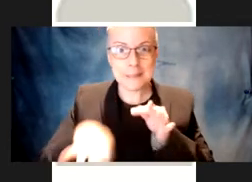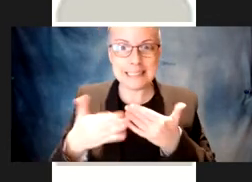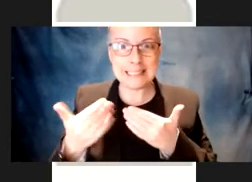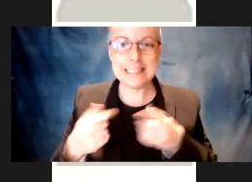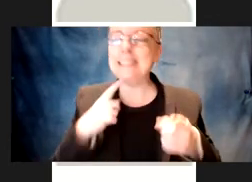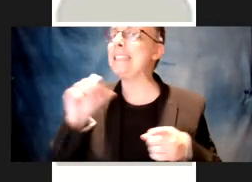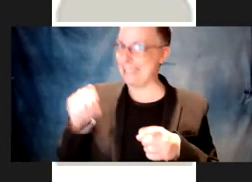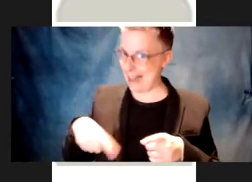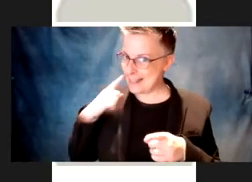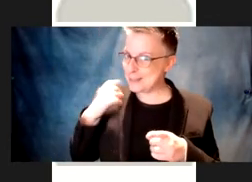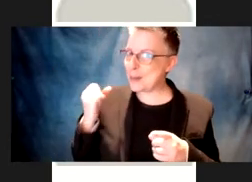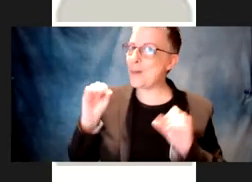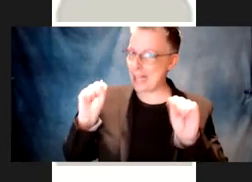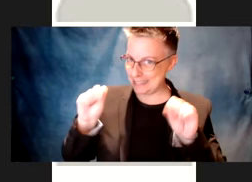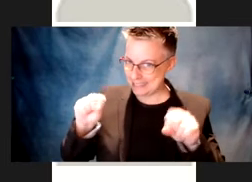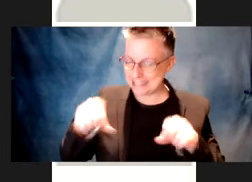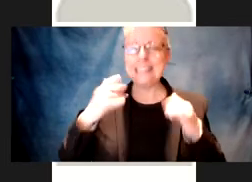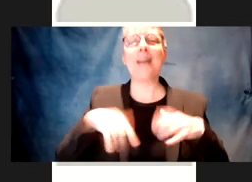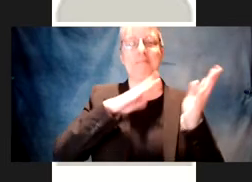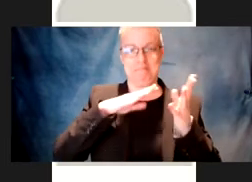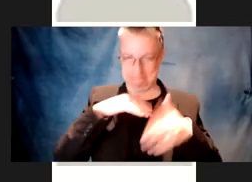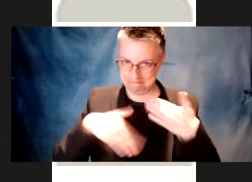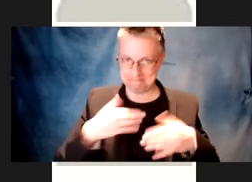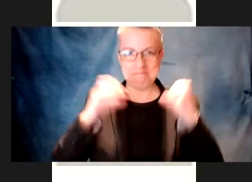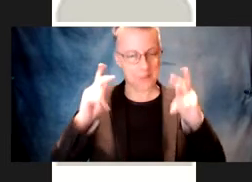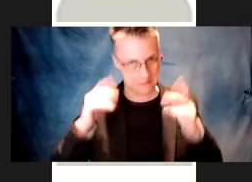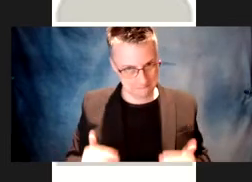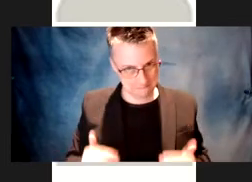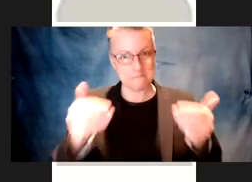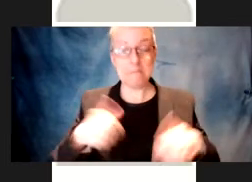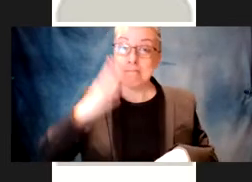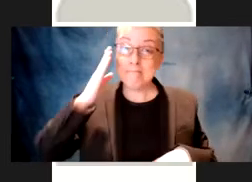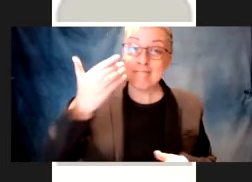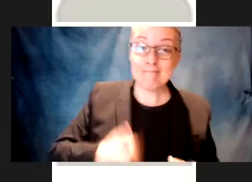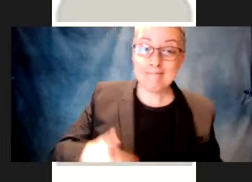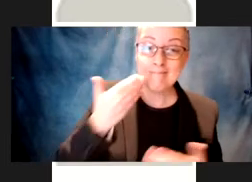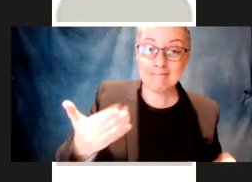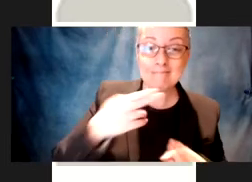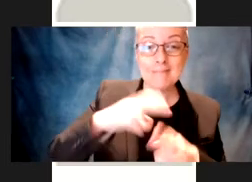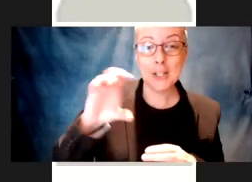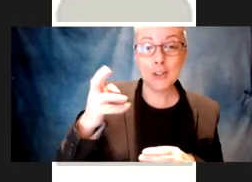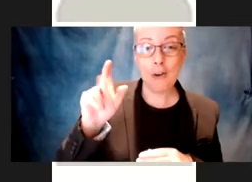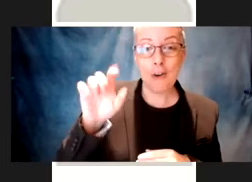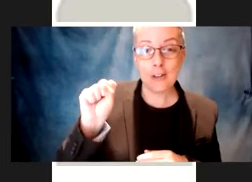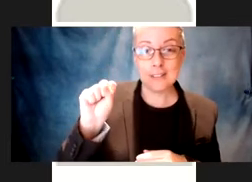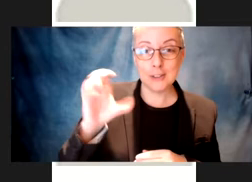Wow, simple as that. I think so. So I think we are now streaming and